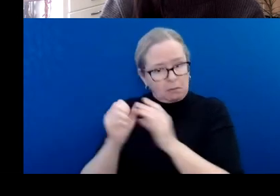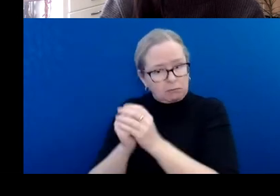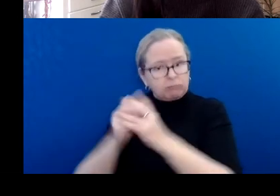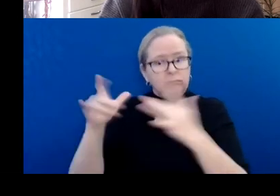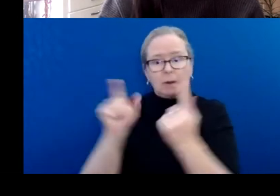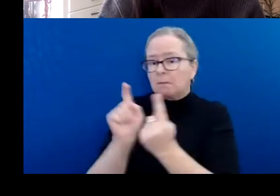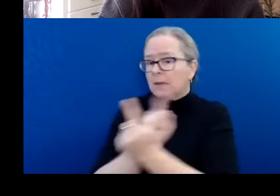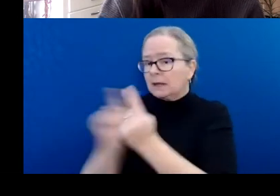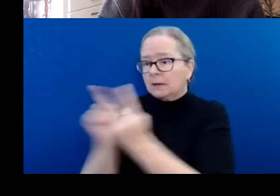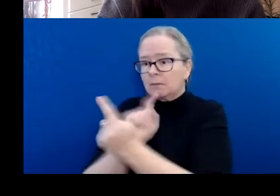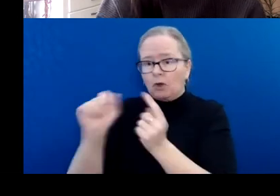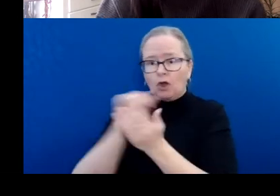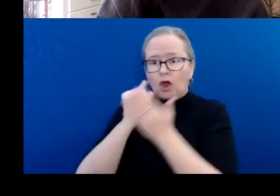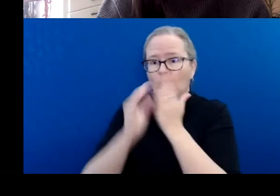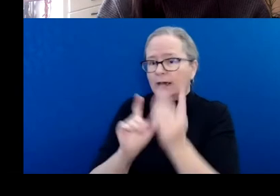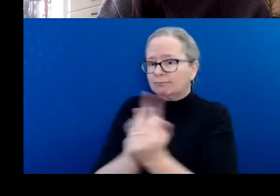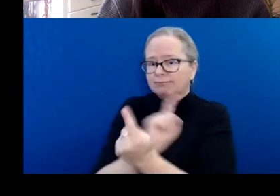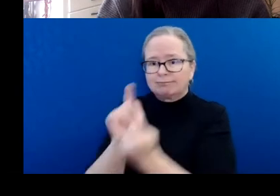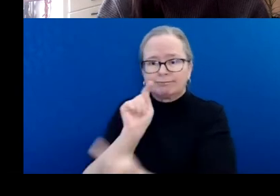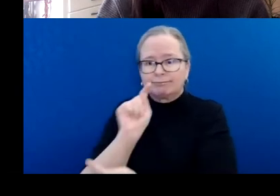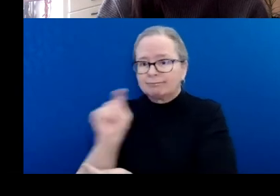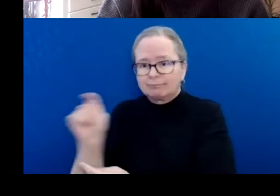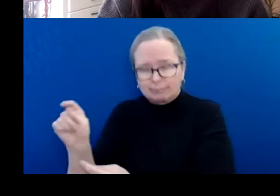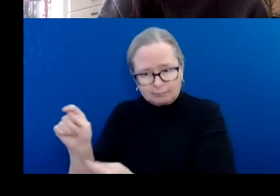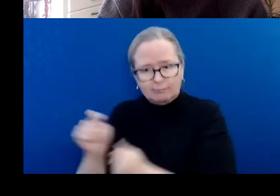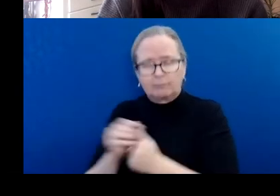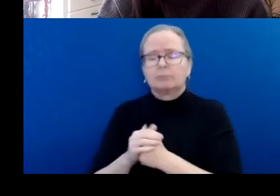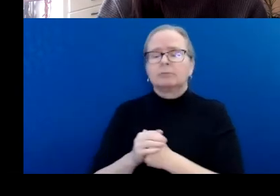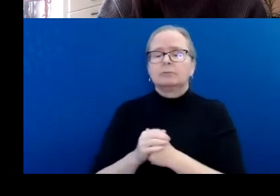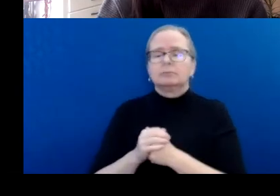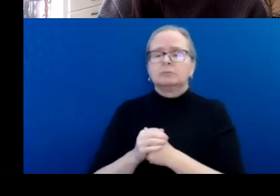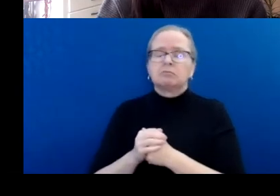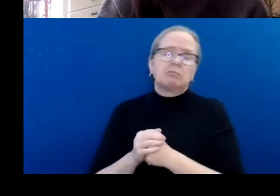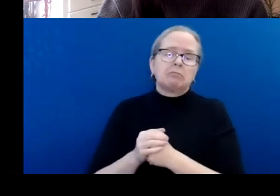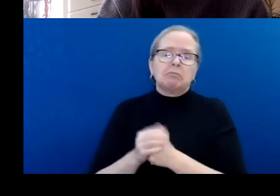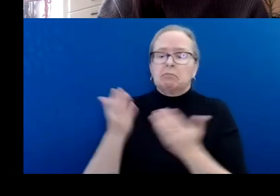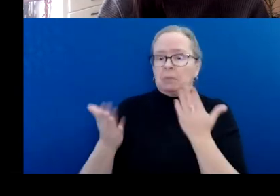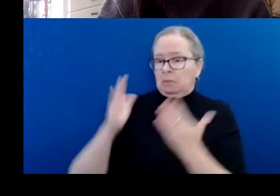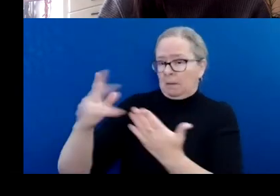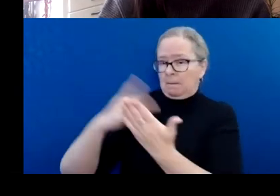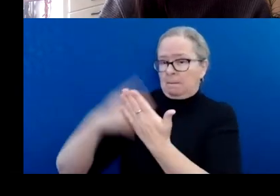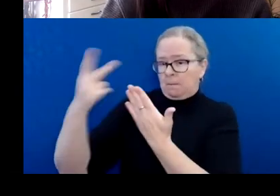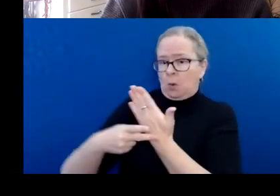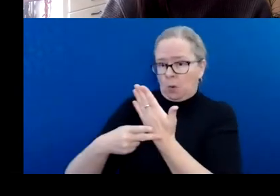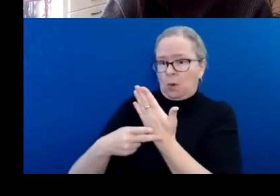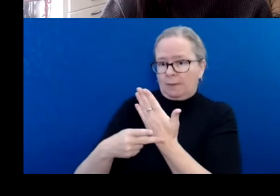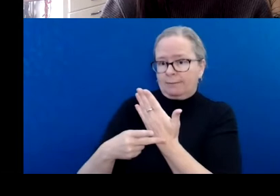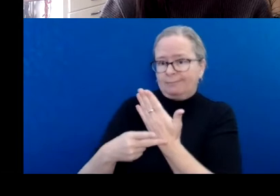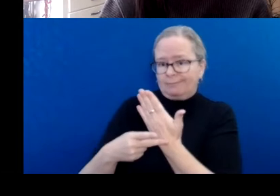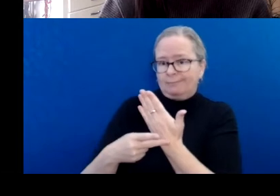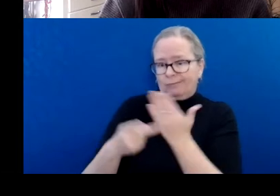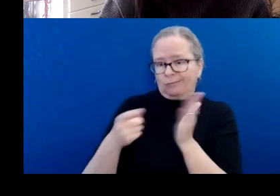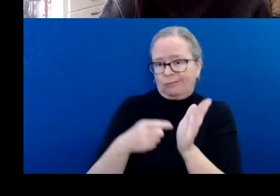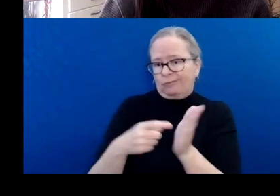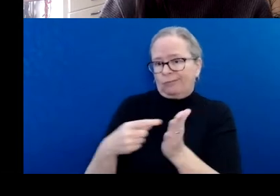But there's also an expectation or an aspect of the residency that involves creating new work while